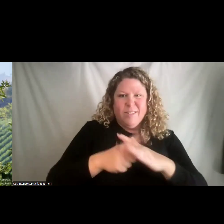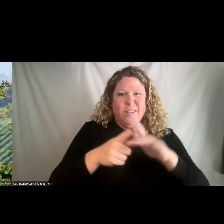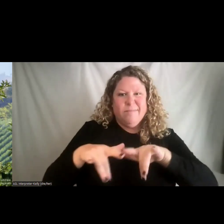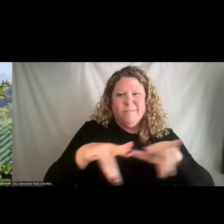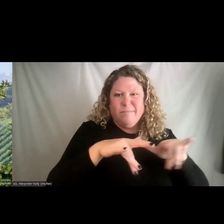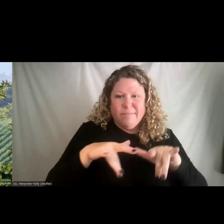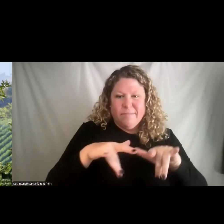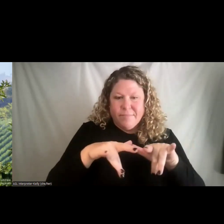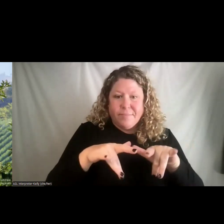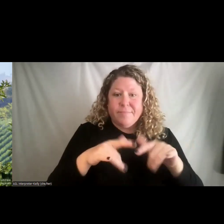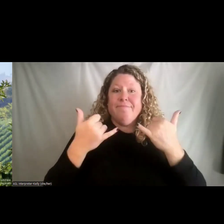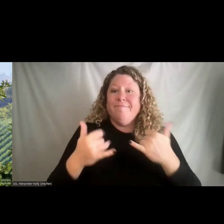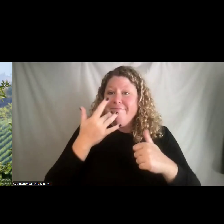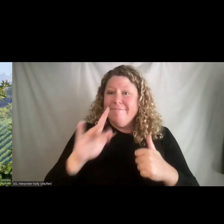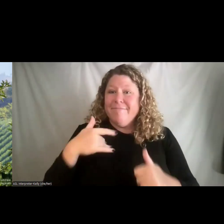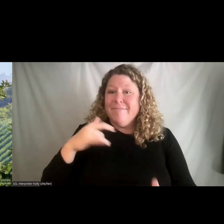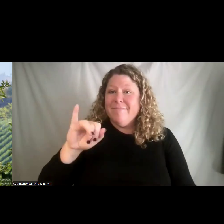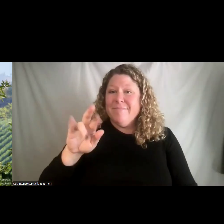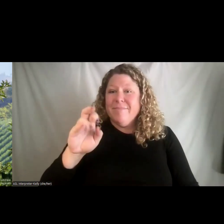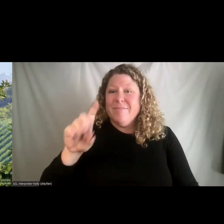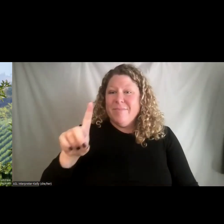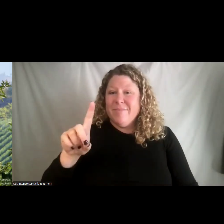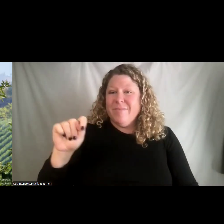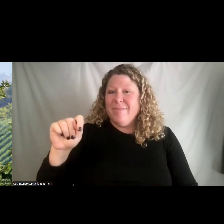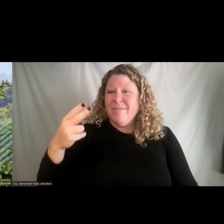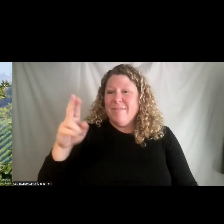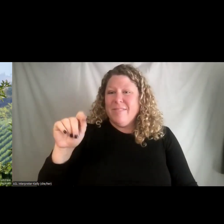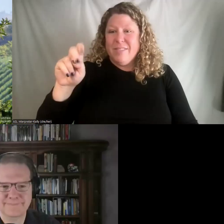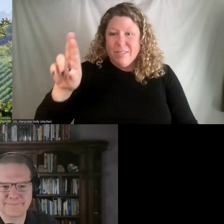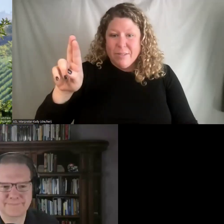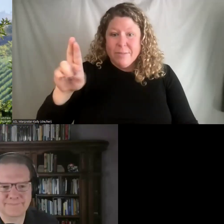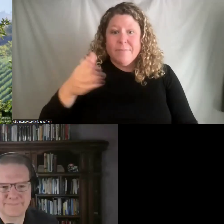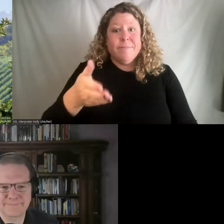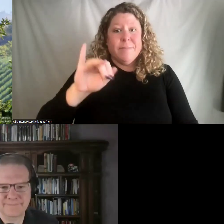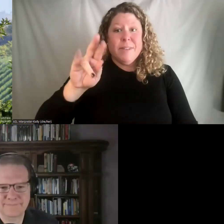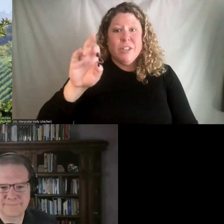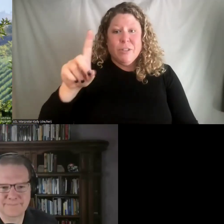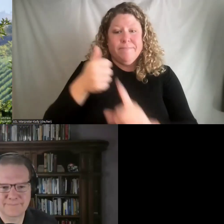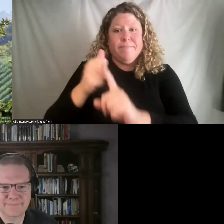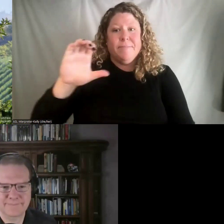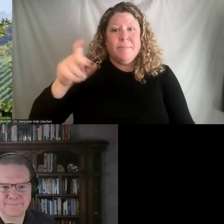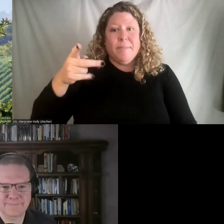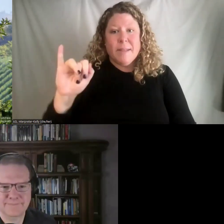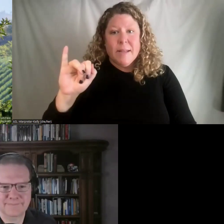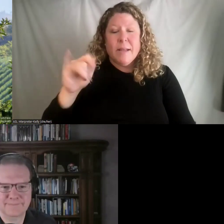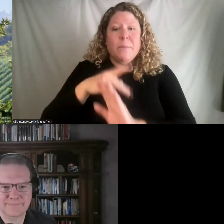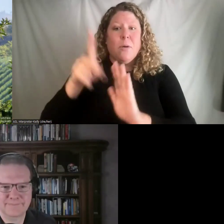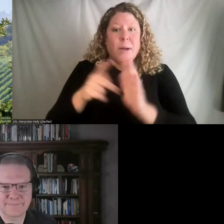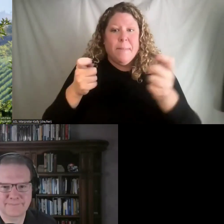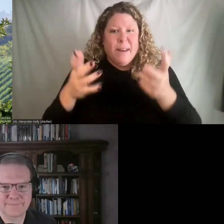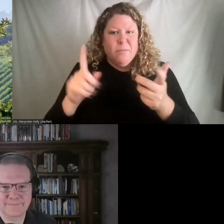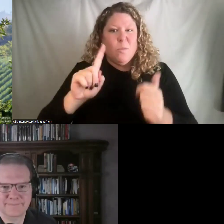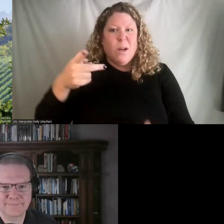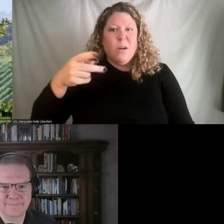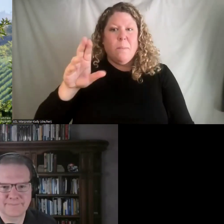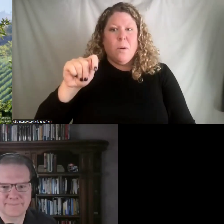Today, we are fortunate to have Jared Thatcher with us. Jared Thatcher is a CPI program manager at the Port of Seattle.